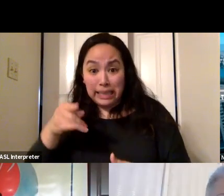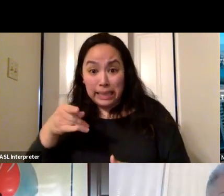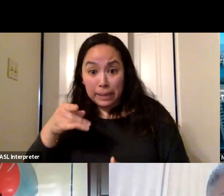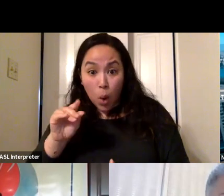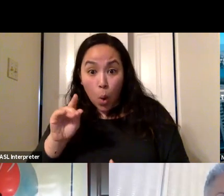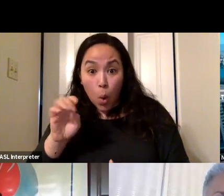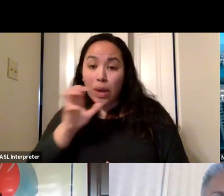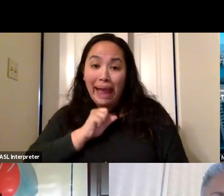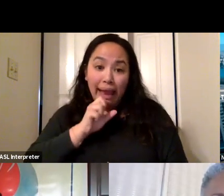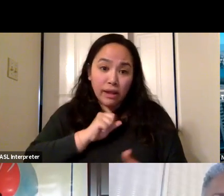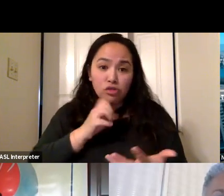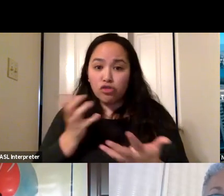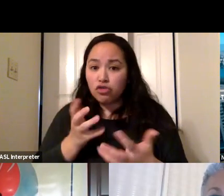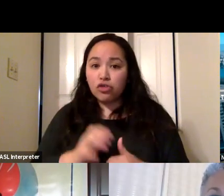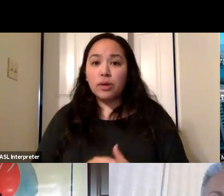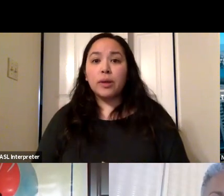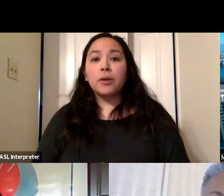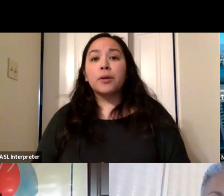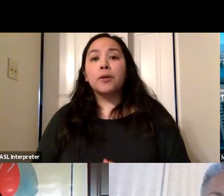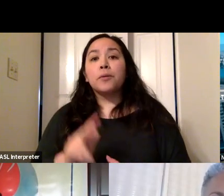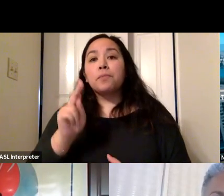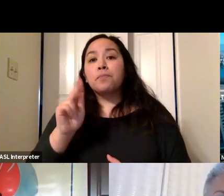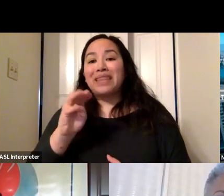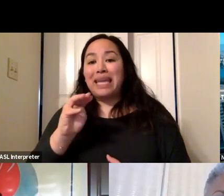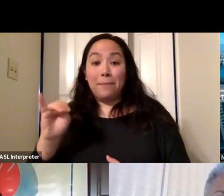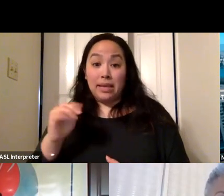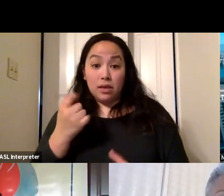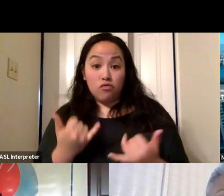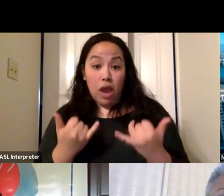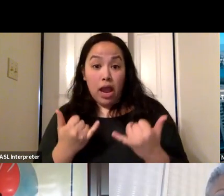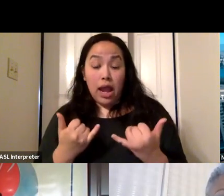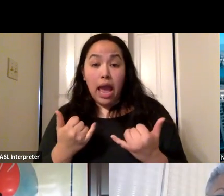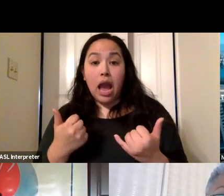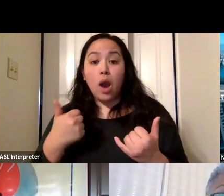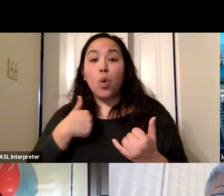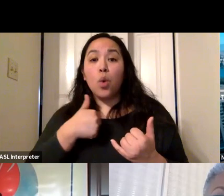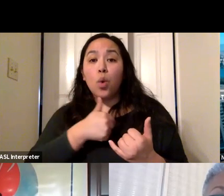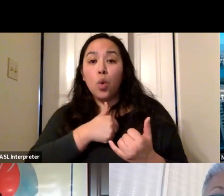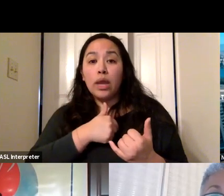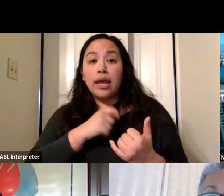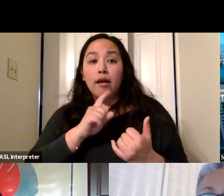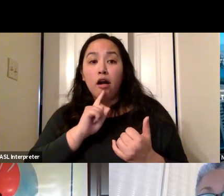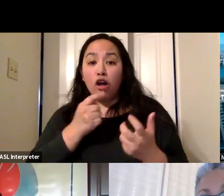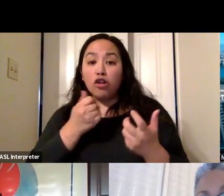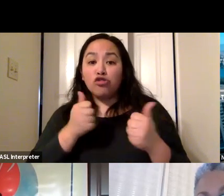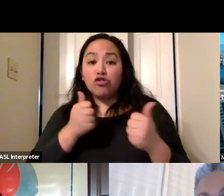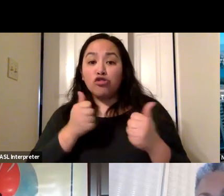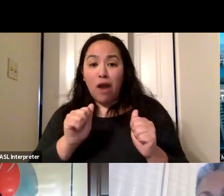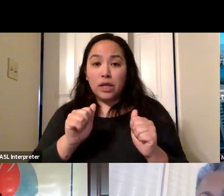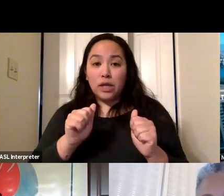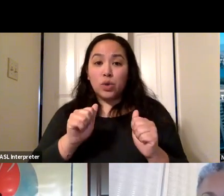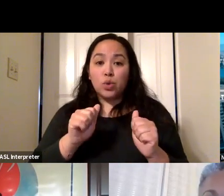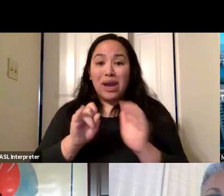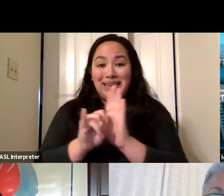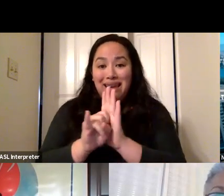So the right now we are really looking at, you know, where we identify homebound